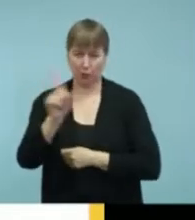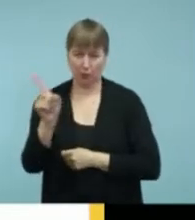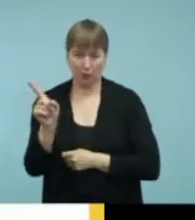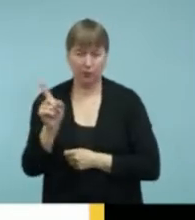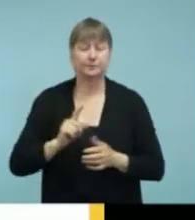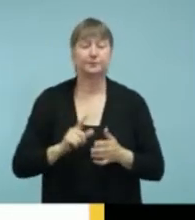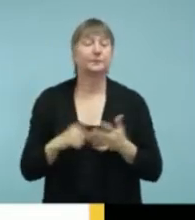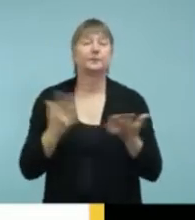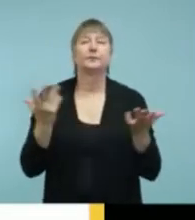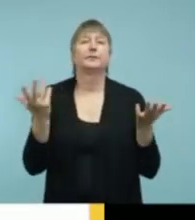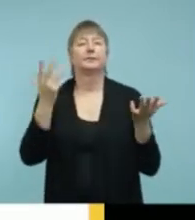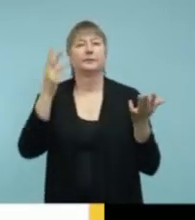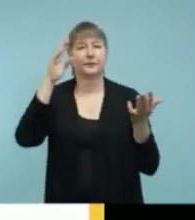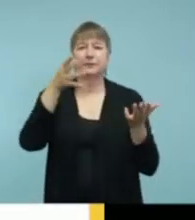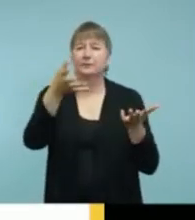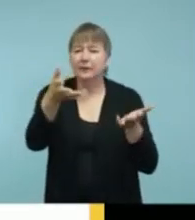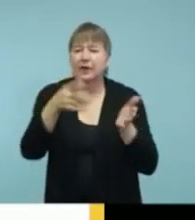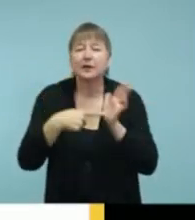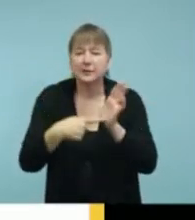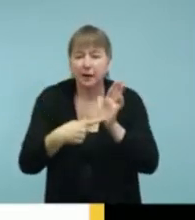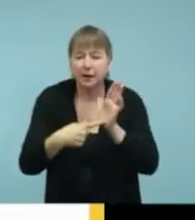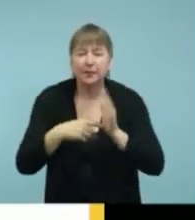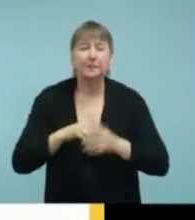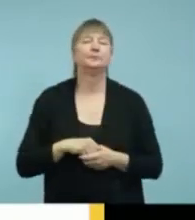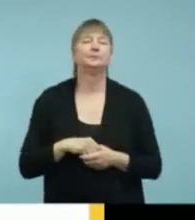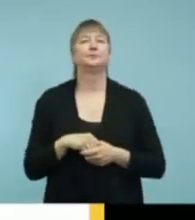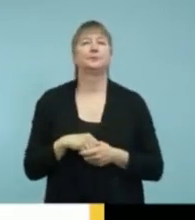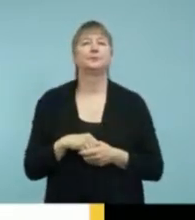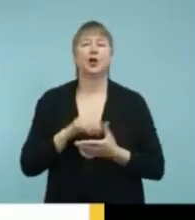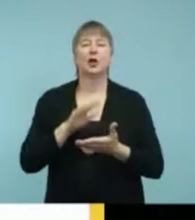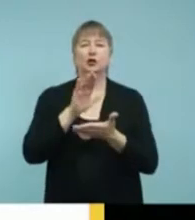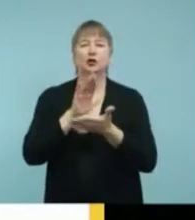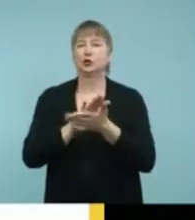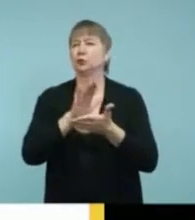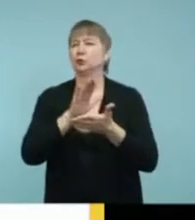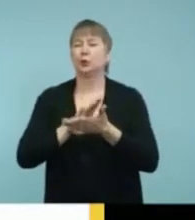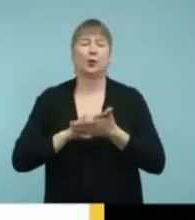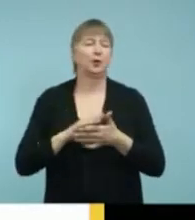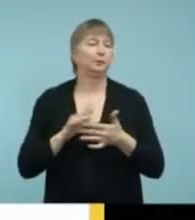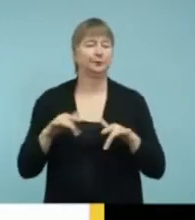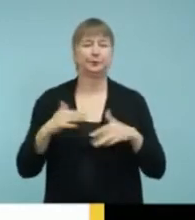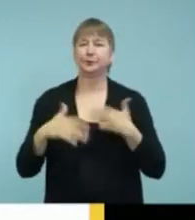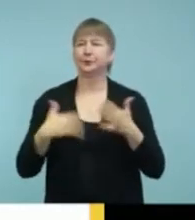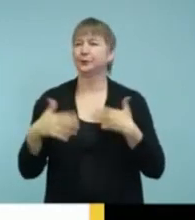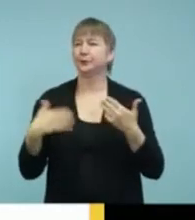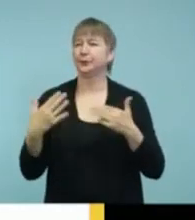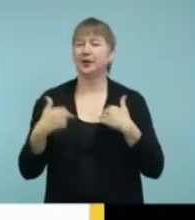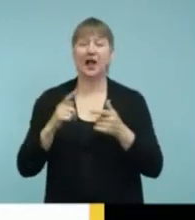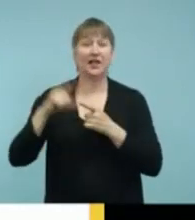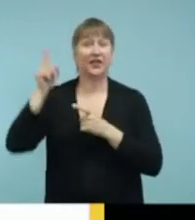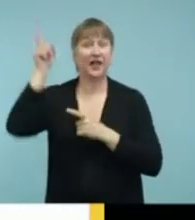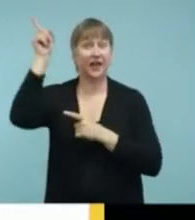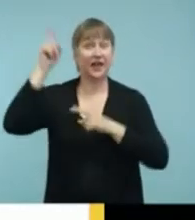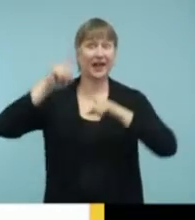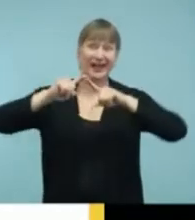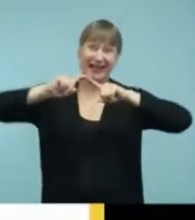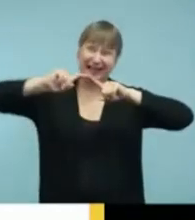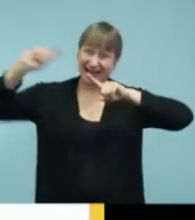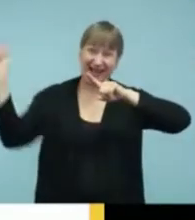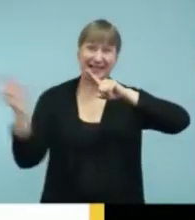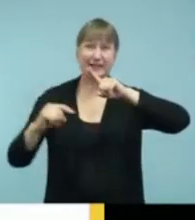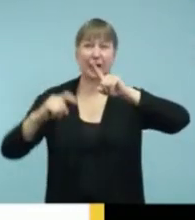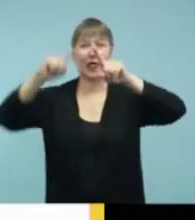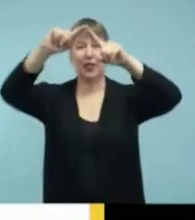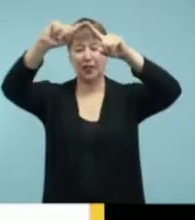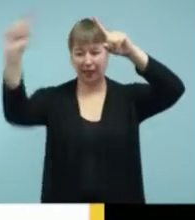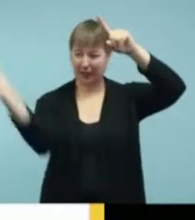in a school and you get some freak lightning strike that happens. That lightning can travel through the building,